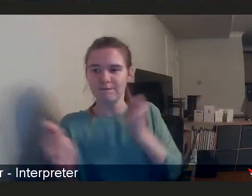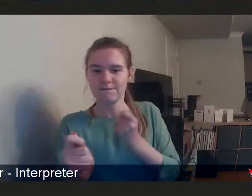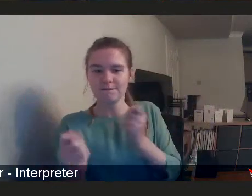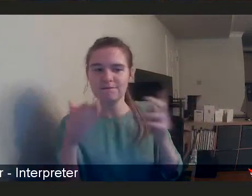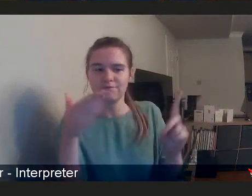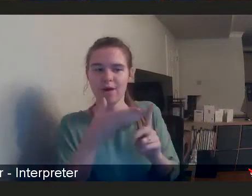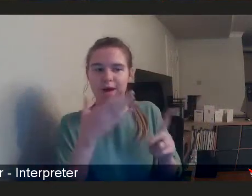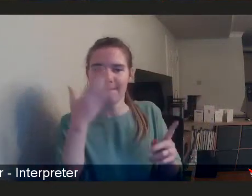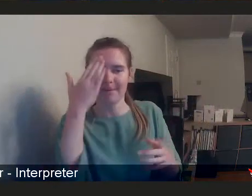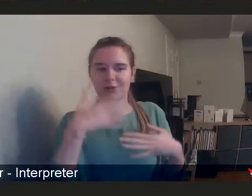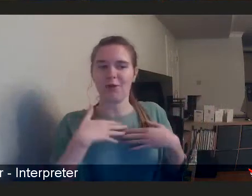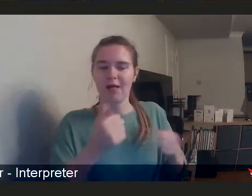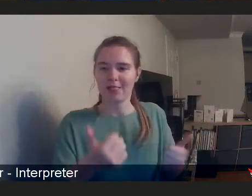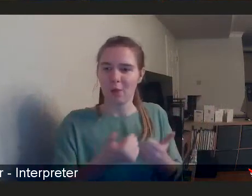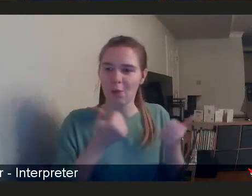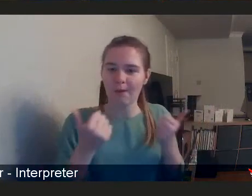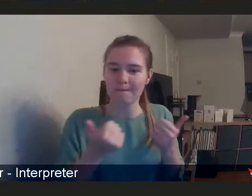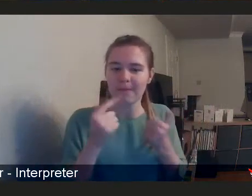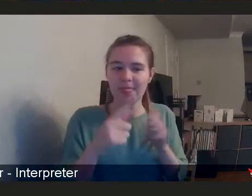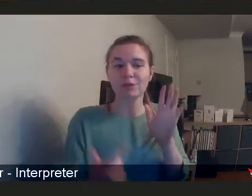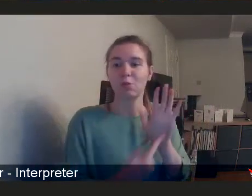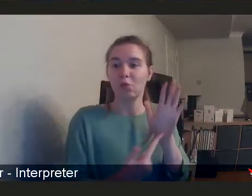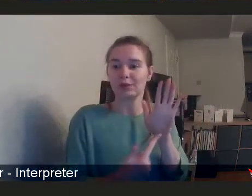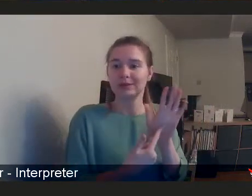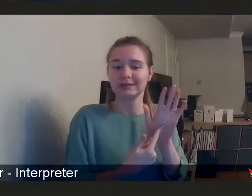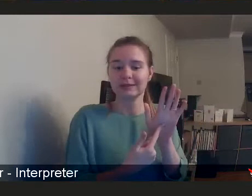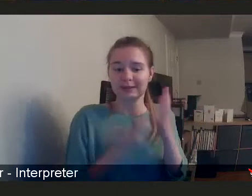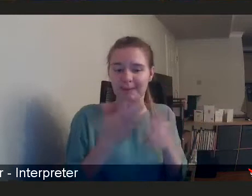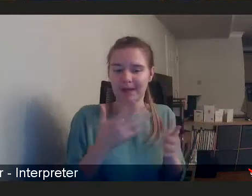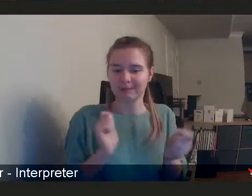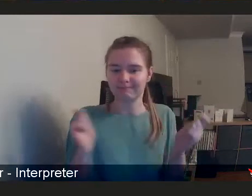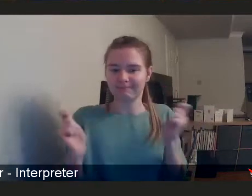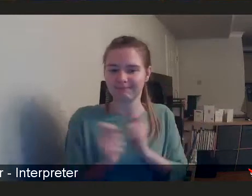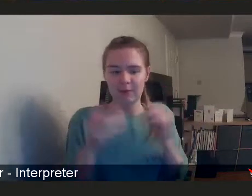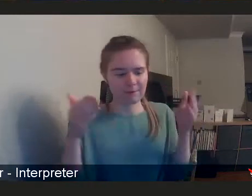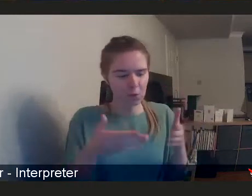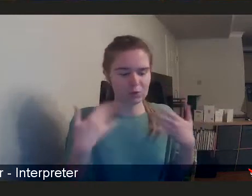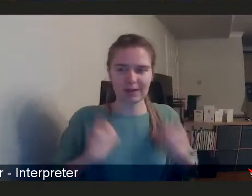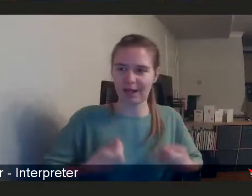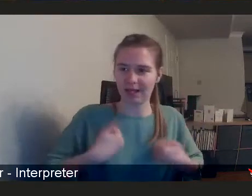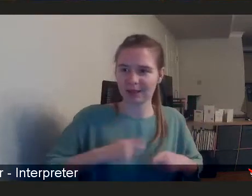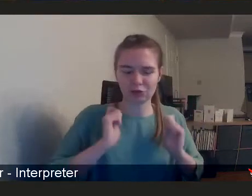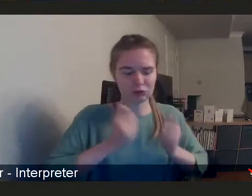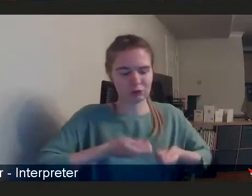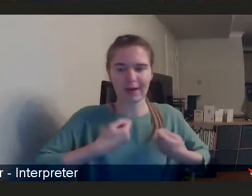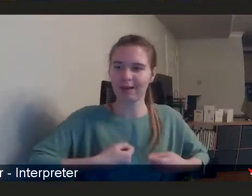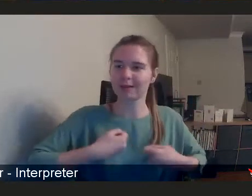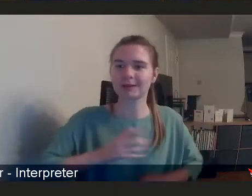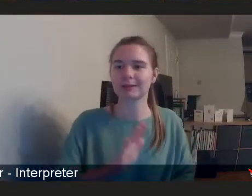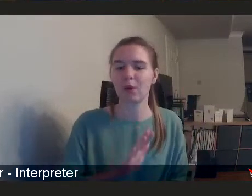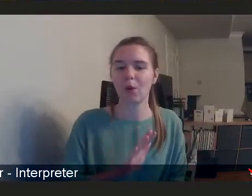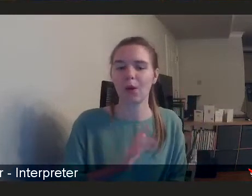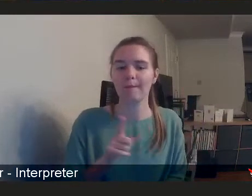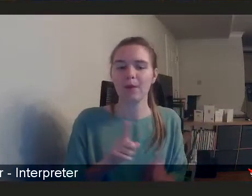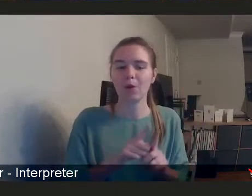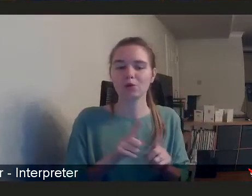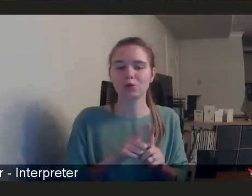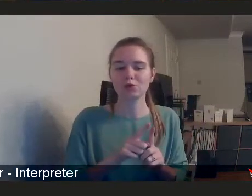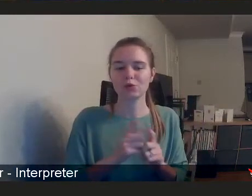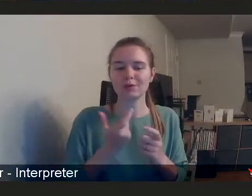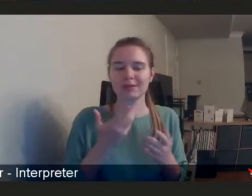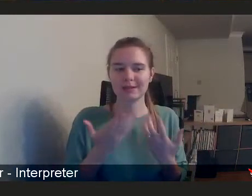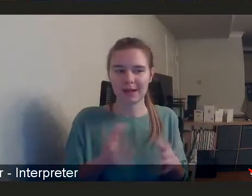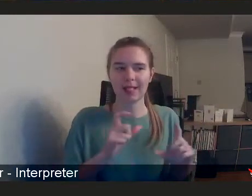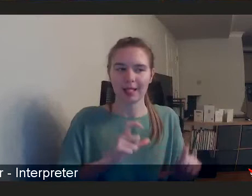and wellbeing is important. And it isn't just focusing about the illness and we need to treat an illness. But we've still got some way to go